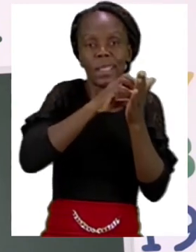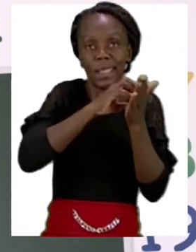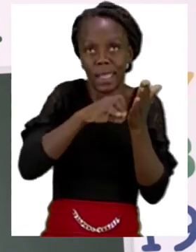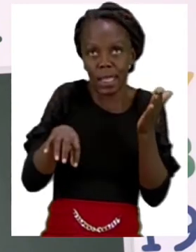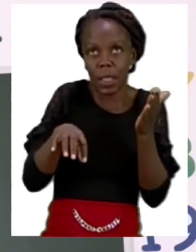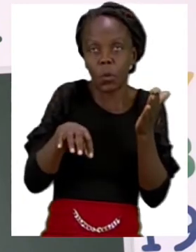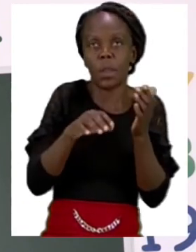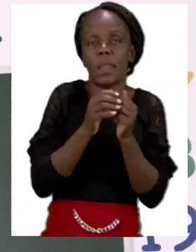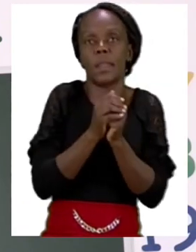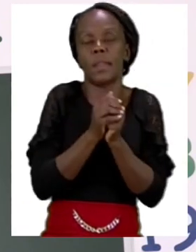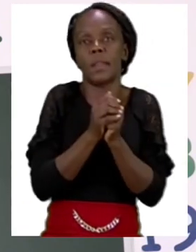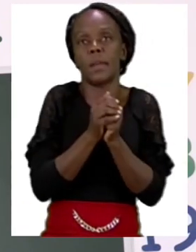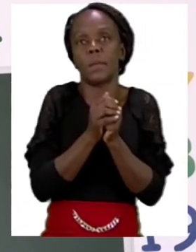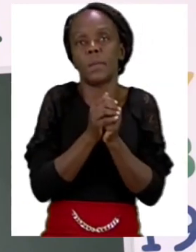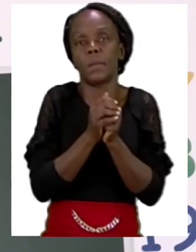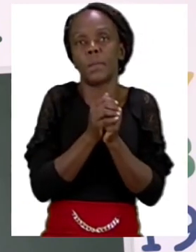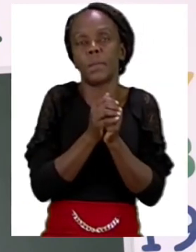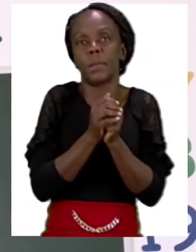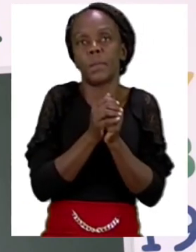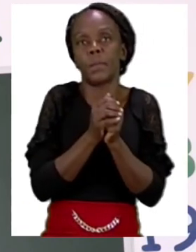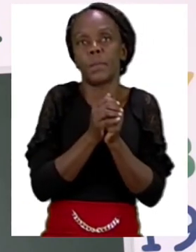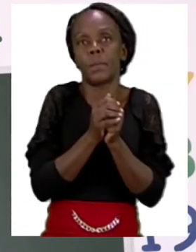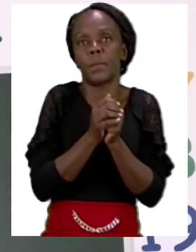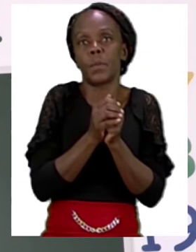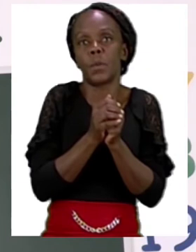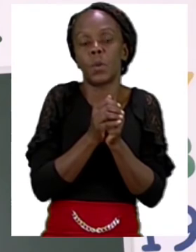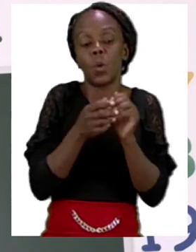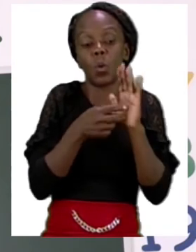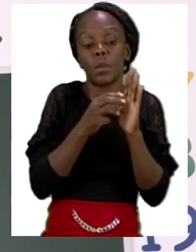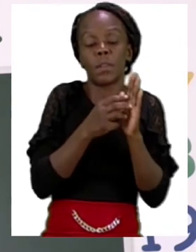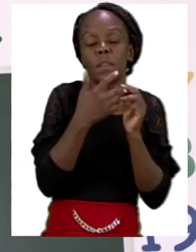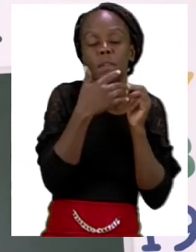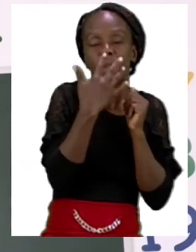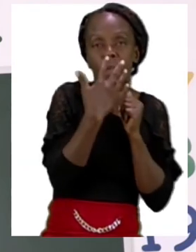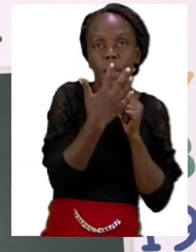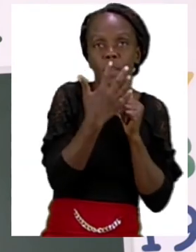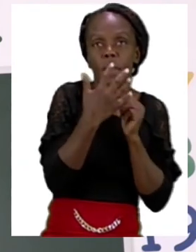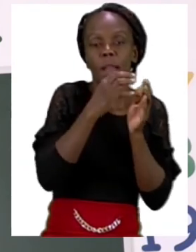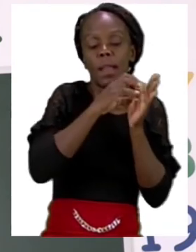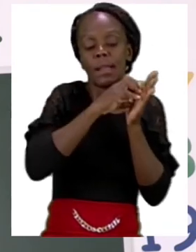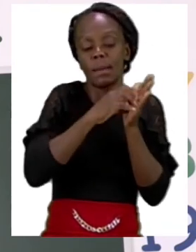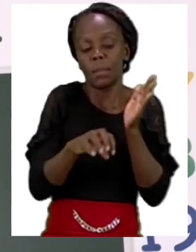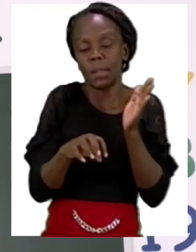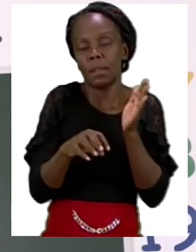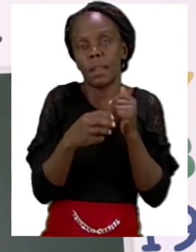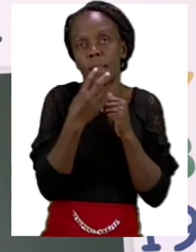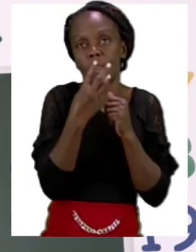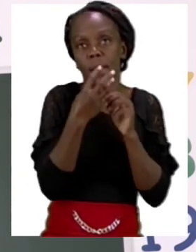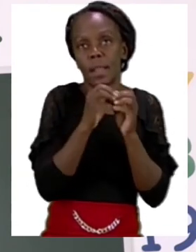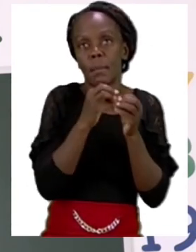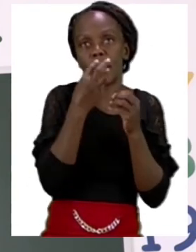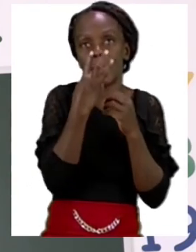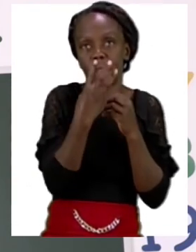then we take the number for the mitten we can see, which is three. So five minus three